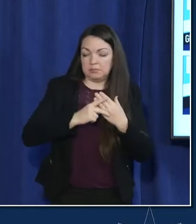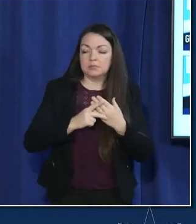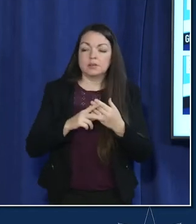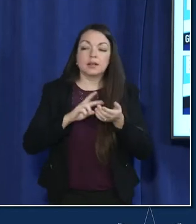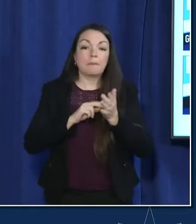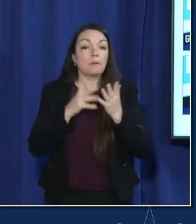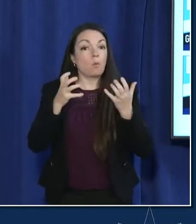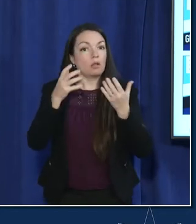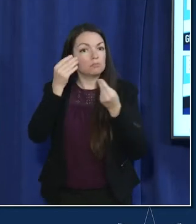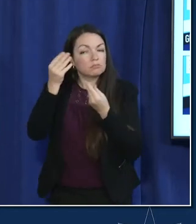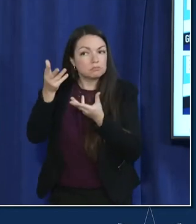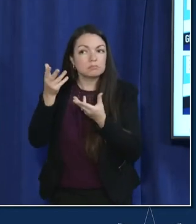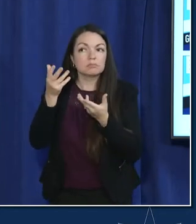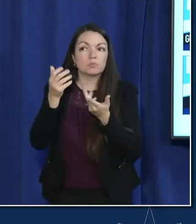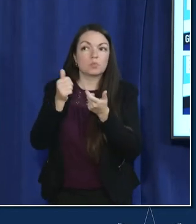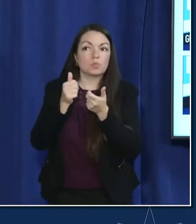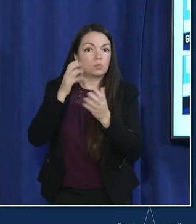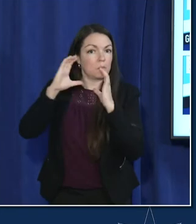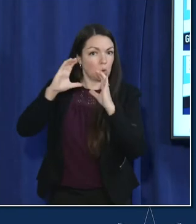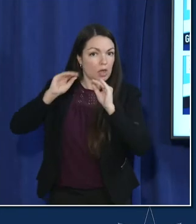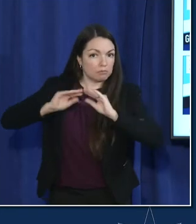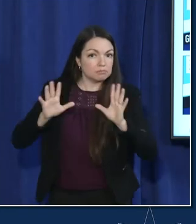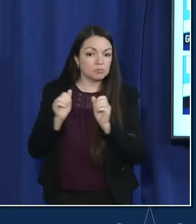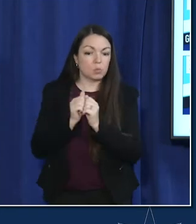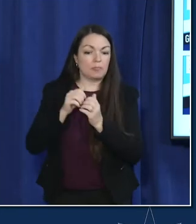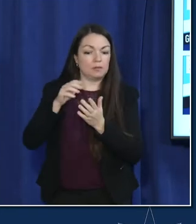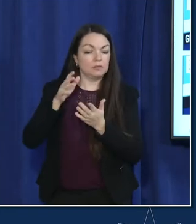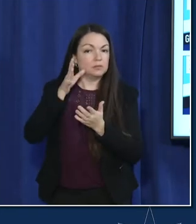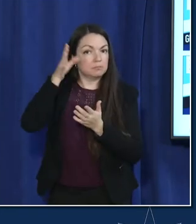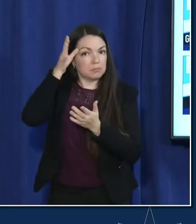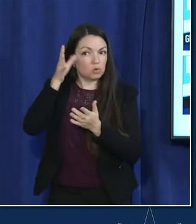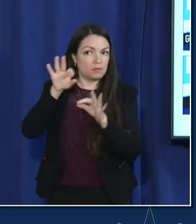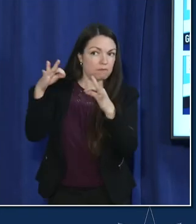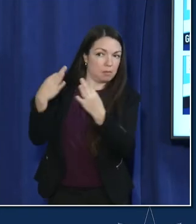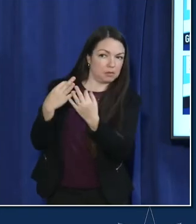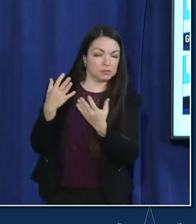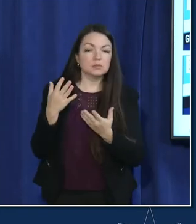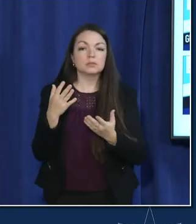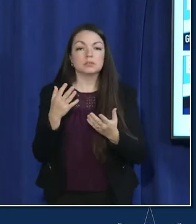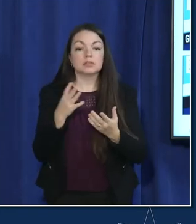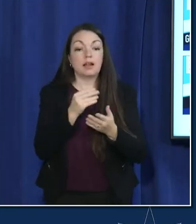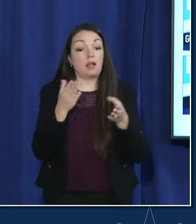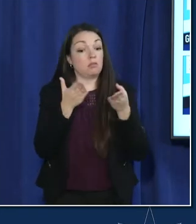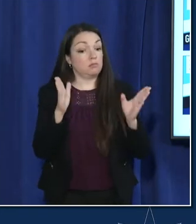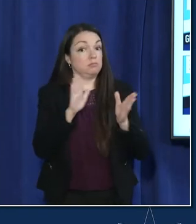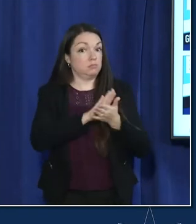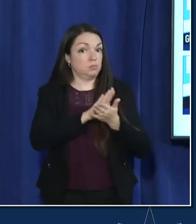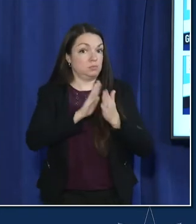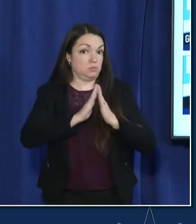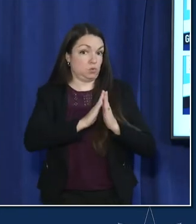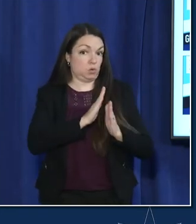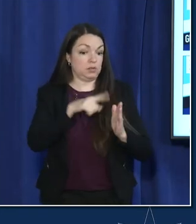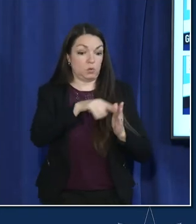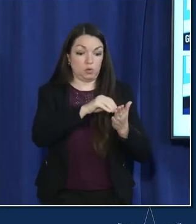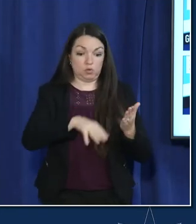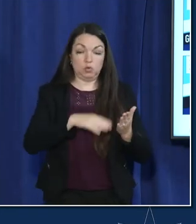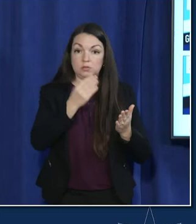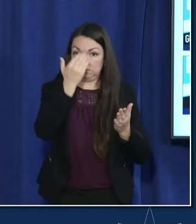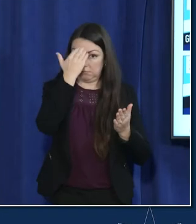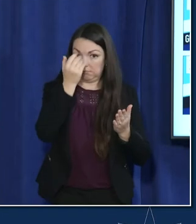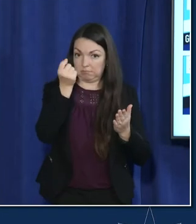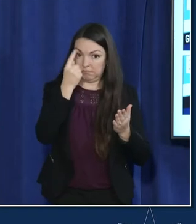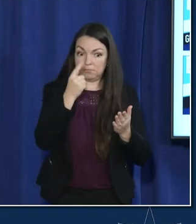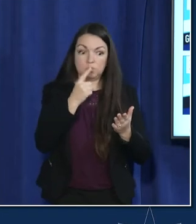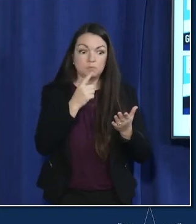have been students would have been asked to quarantine as well as the larger school community so that we can properly prepare these students to participate in